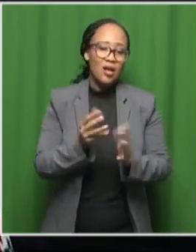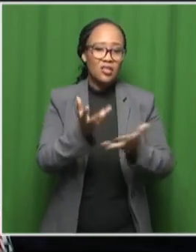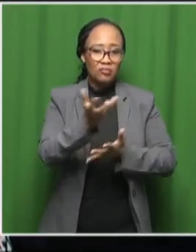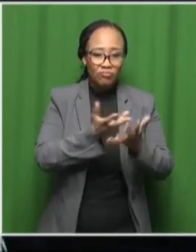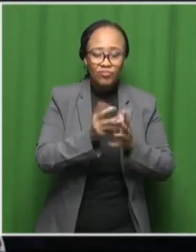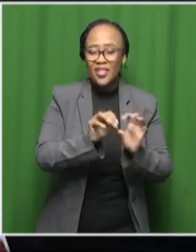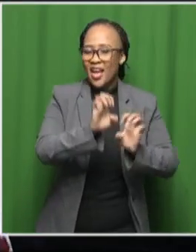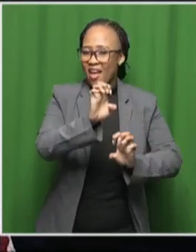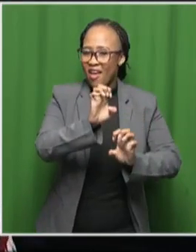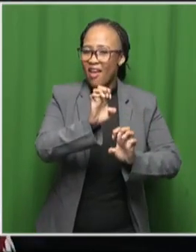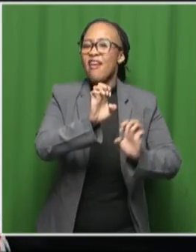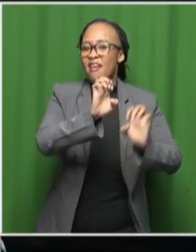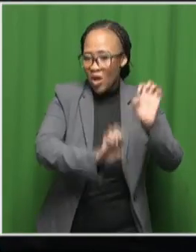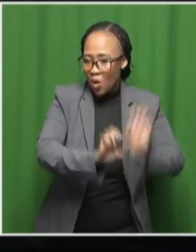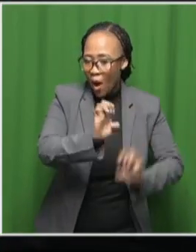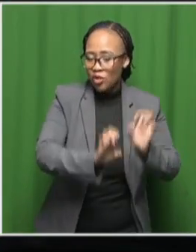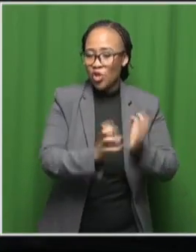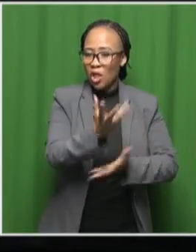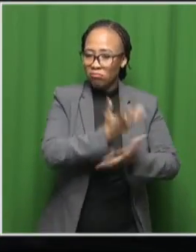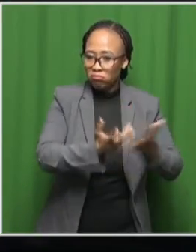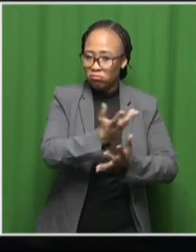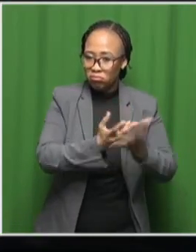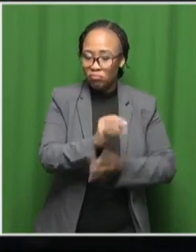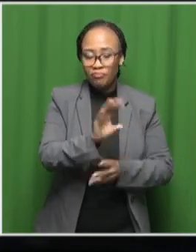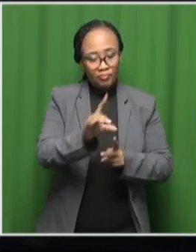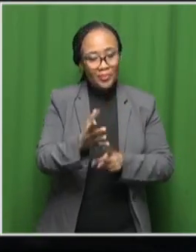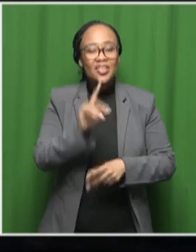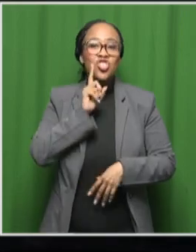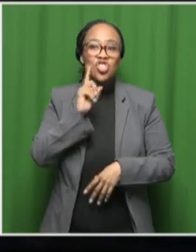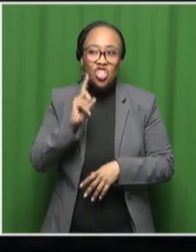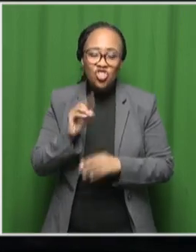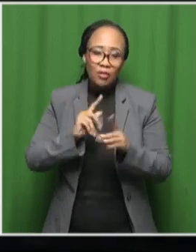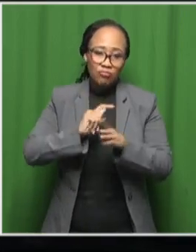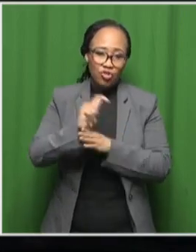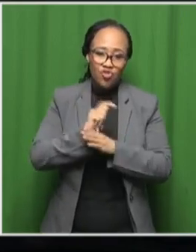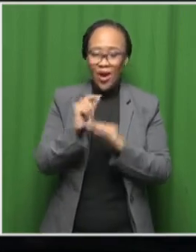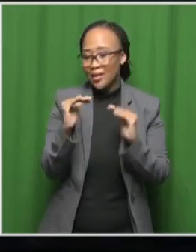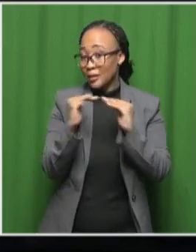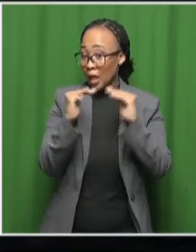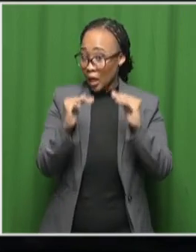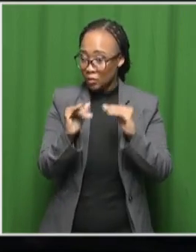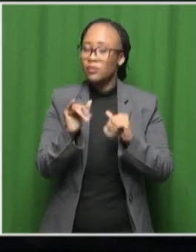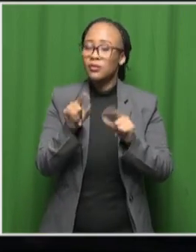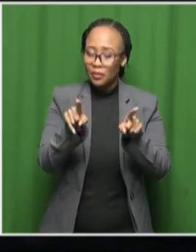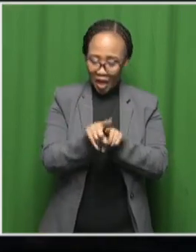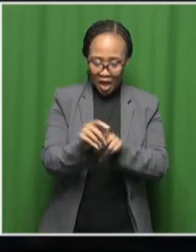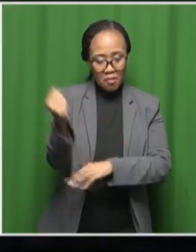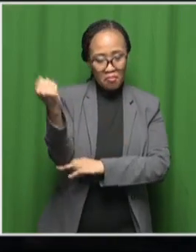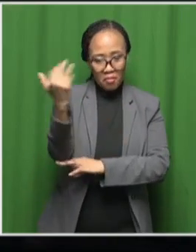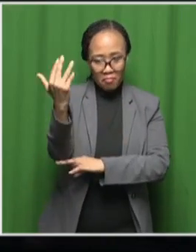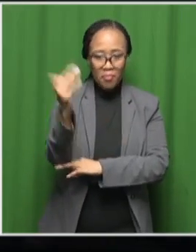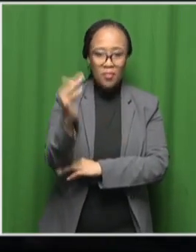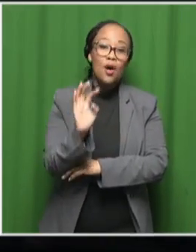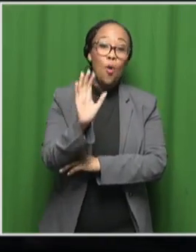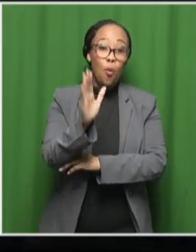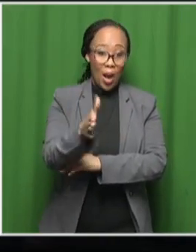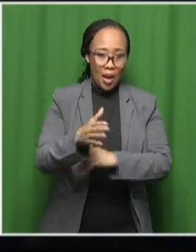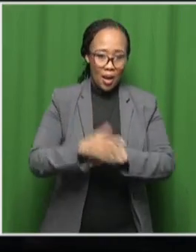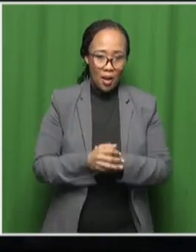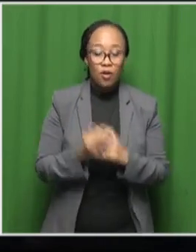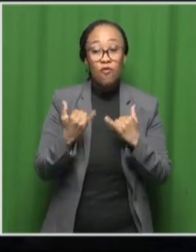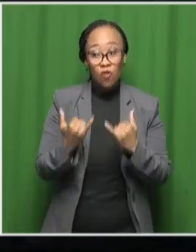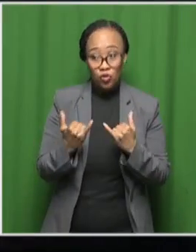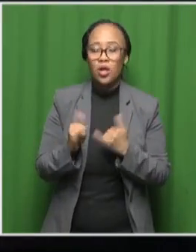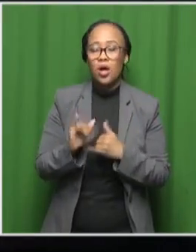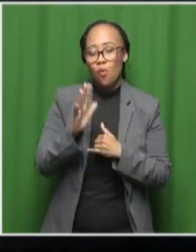evaluation and we're also going to be speaking on teacher training standards the most important things that we need to know around the world so that's what I'm looking